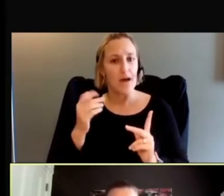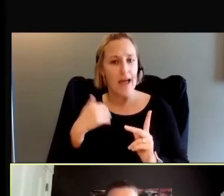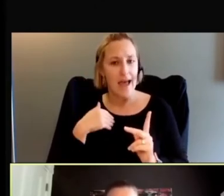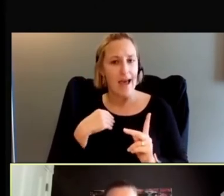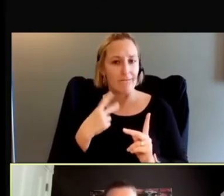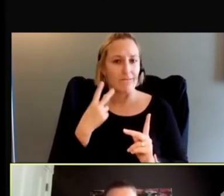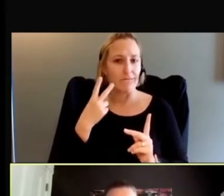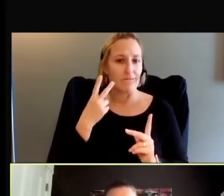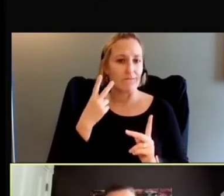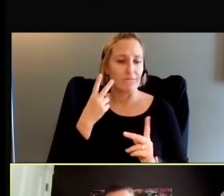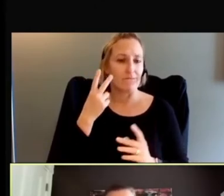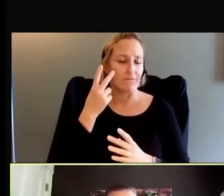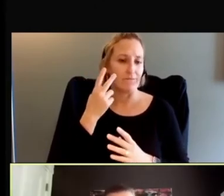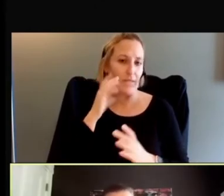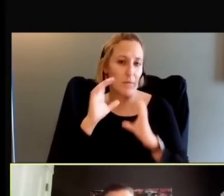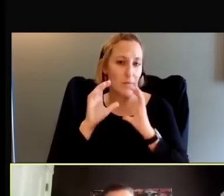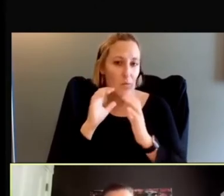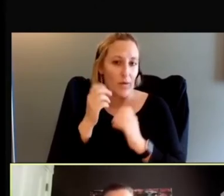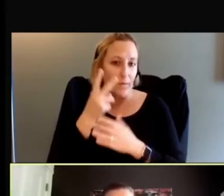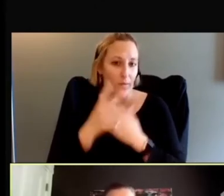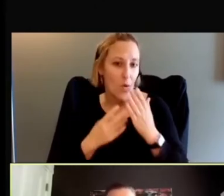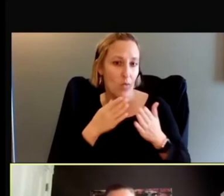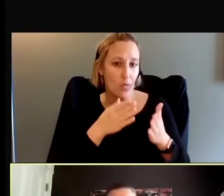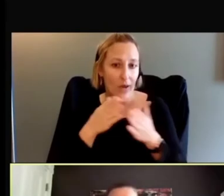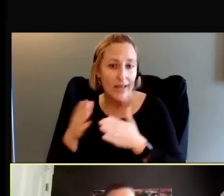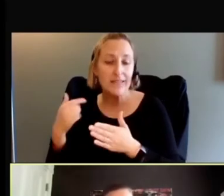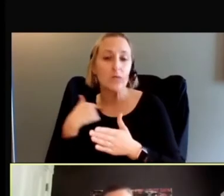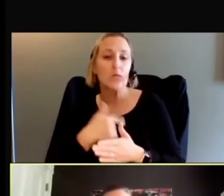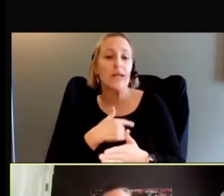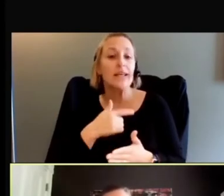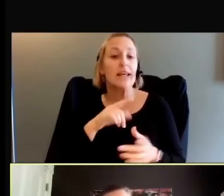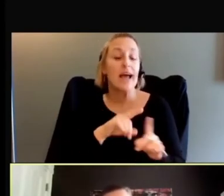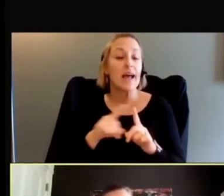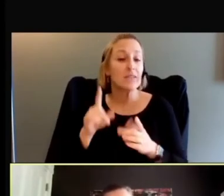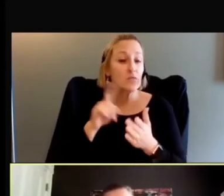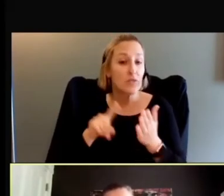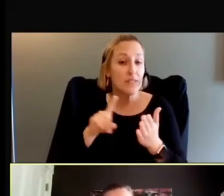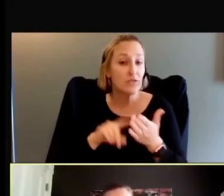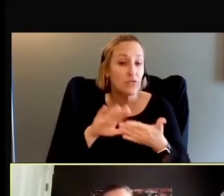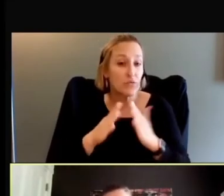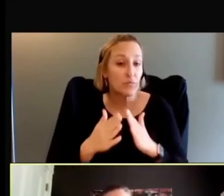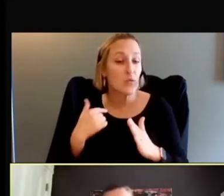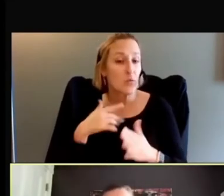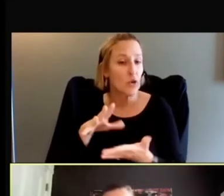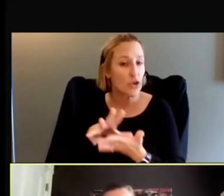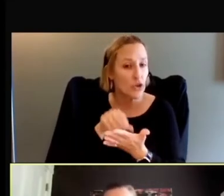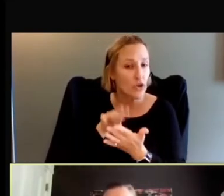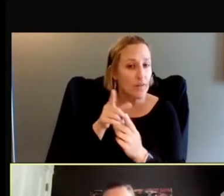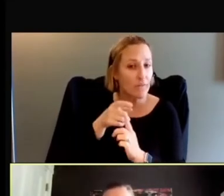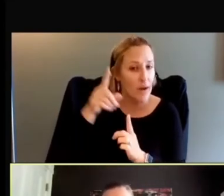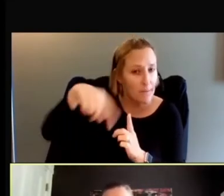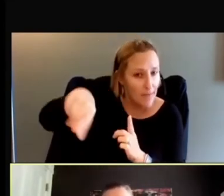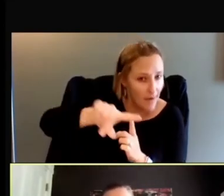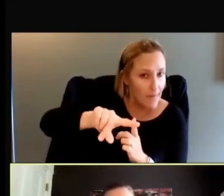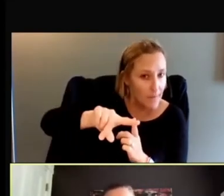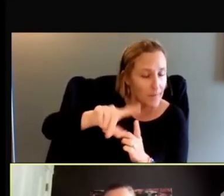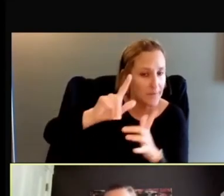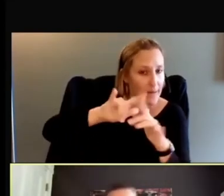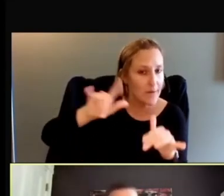two-way exchange. And we as the research community researchers are also learning from our participants, right? We're learning from them